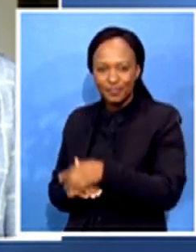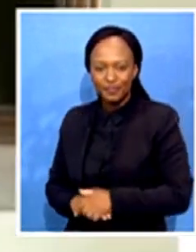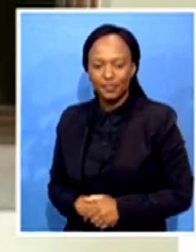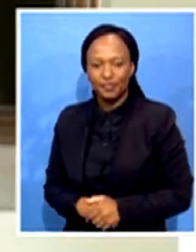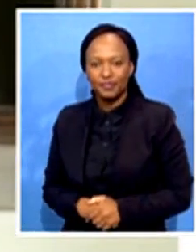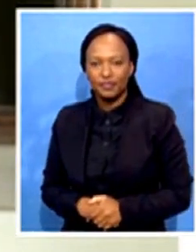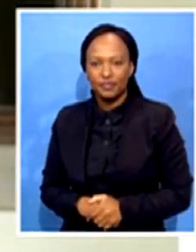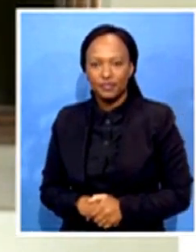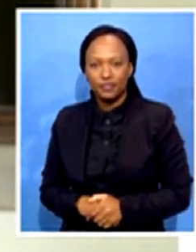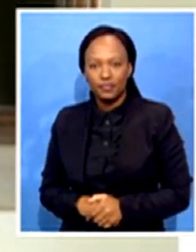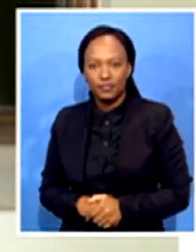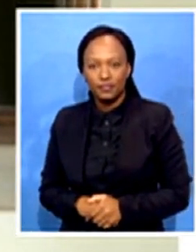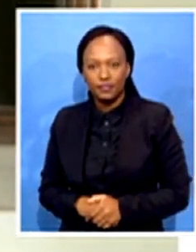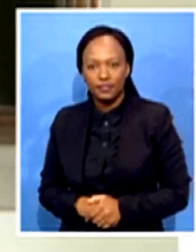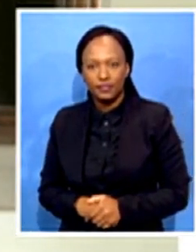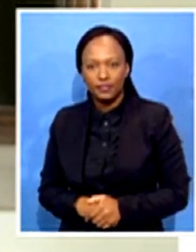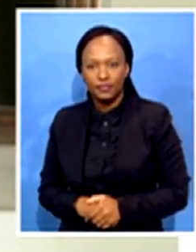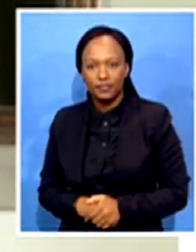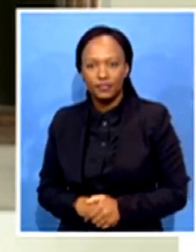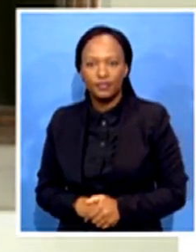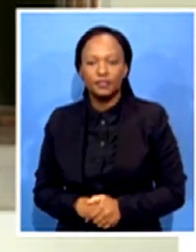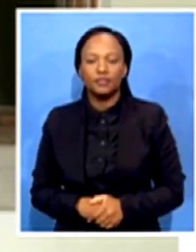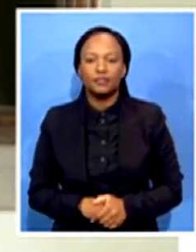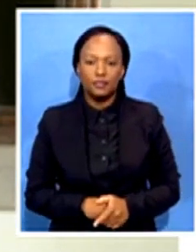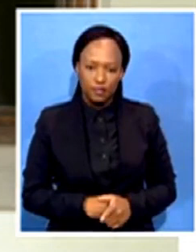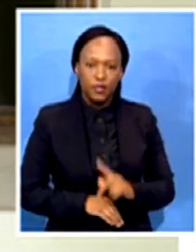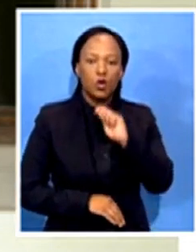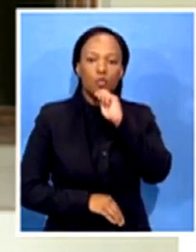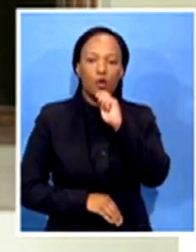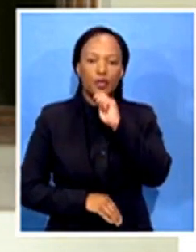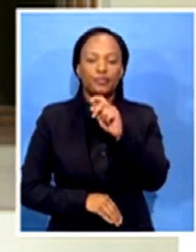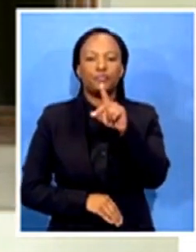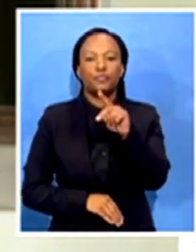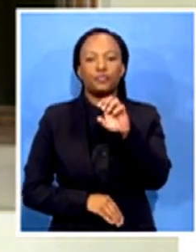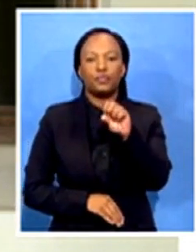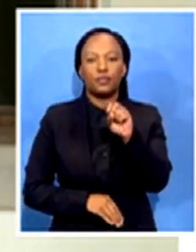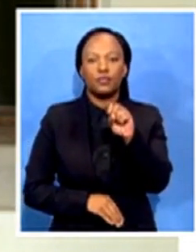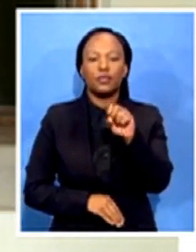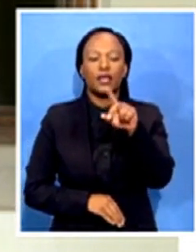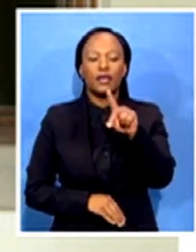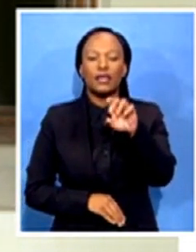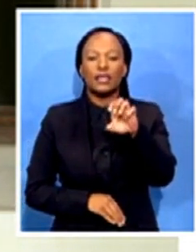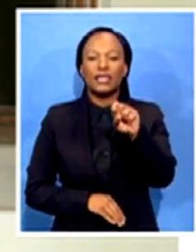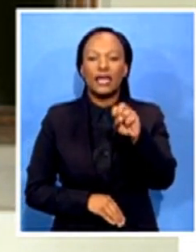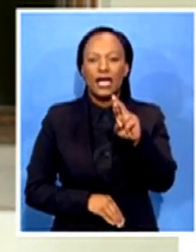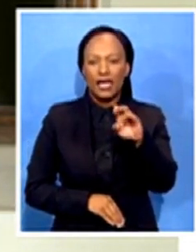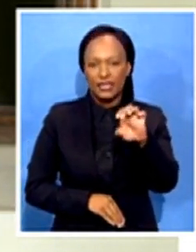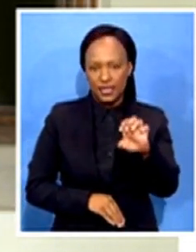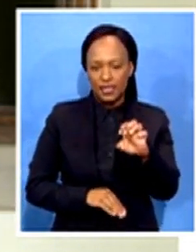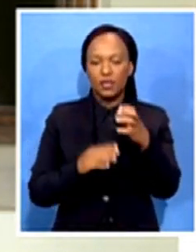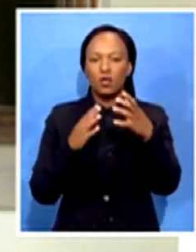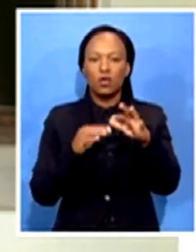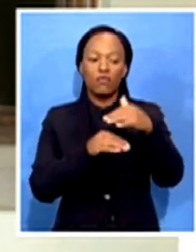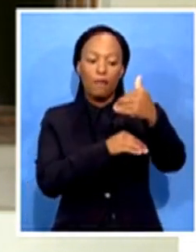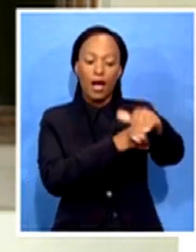Good morning, Desiree. Yes, we are coming live from outside one of the marking centres in Bloemfontein